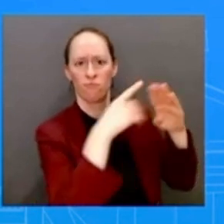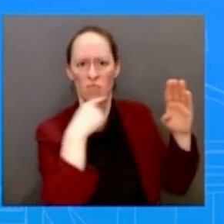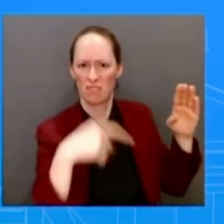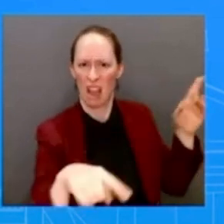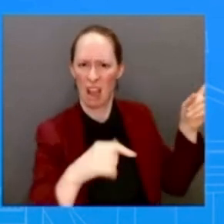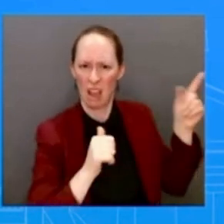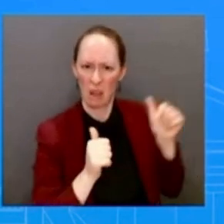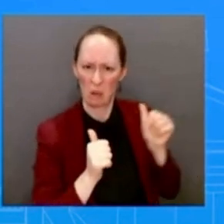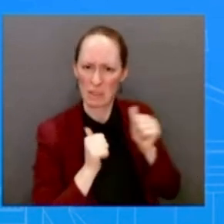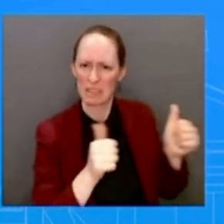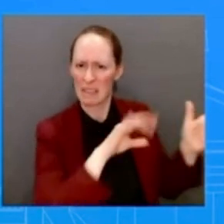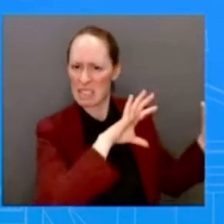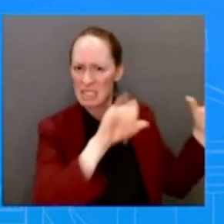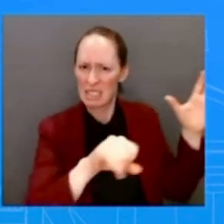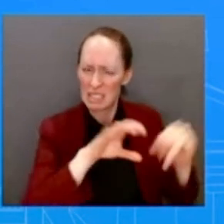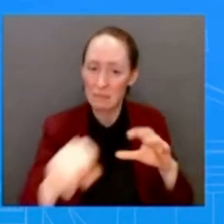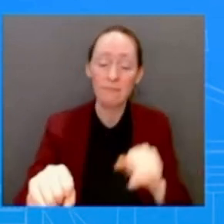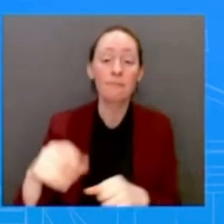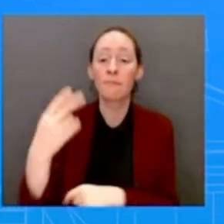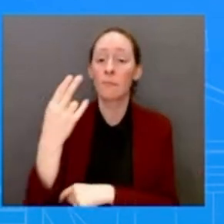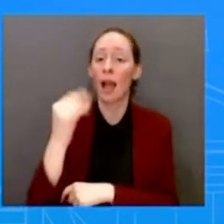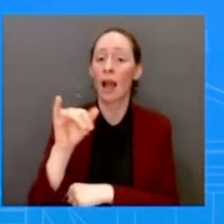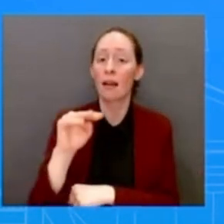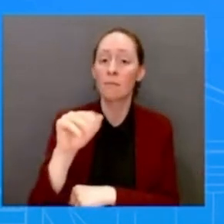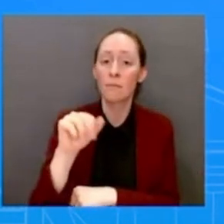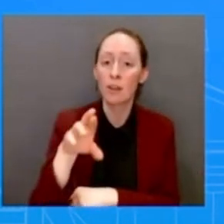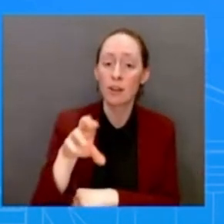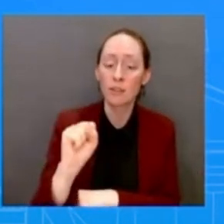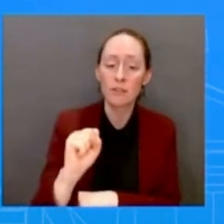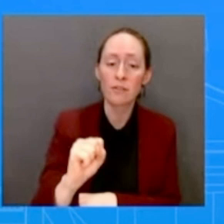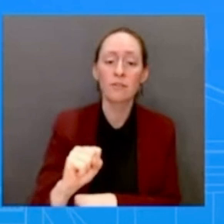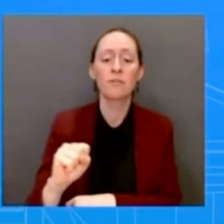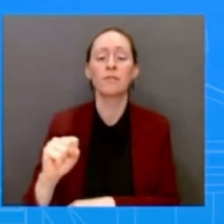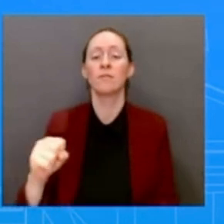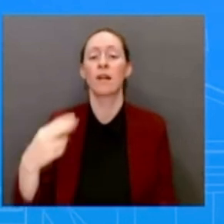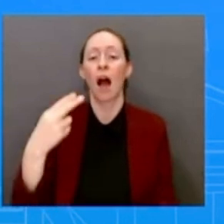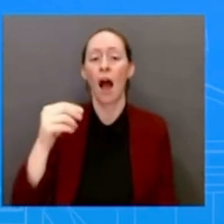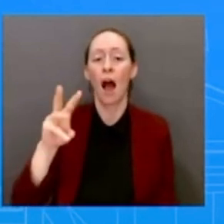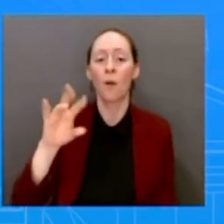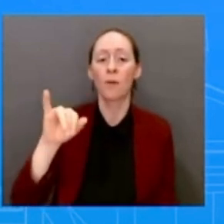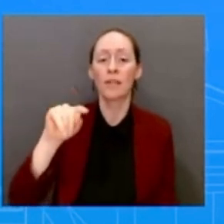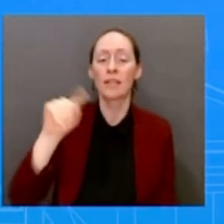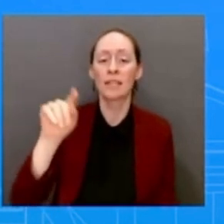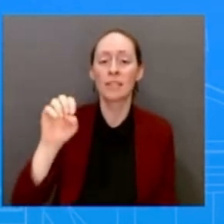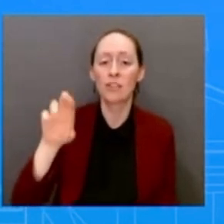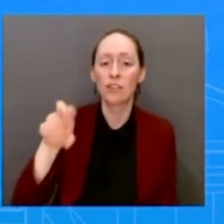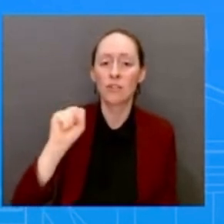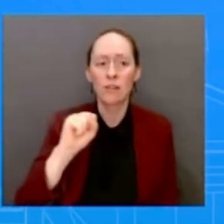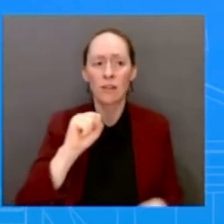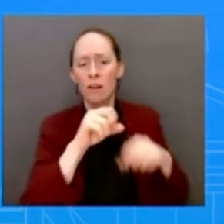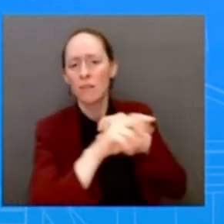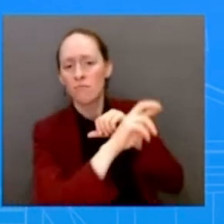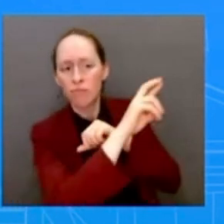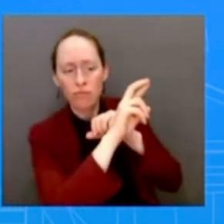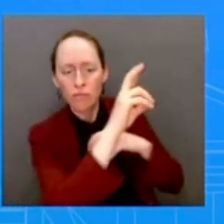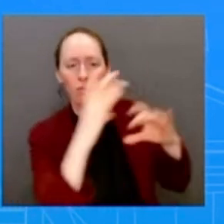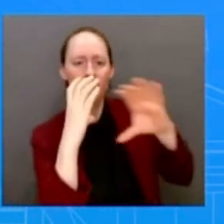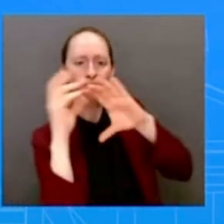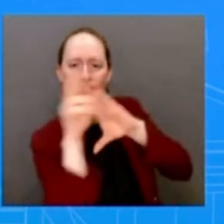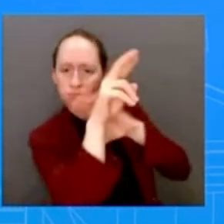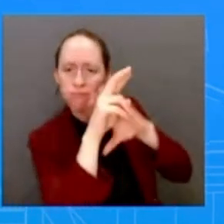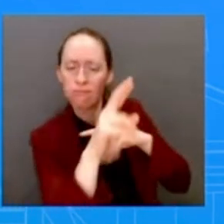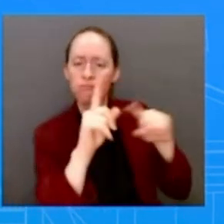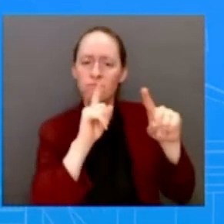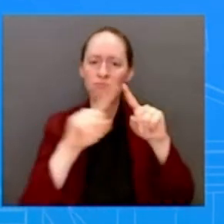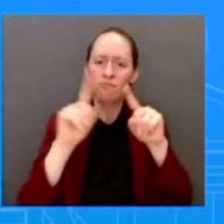using so effectively to defend itself, as well as ammunition for Bradley Infantry Fighting Vehicles, armored vehicle launch